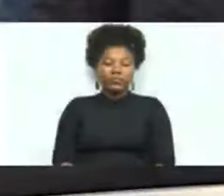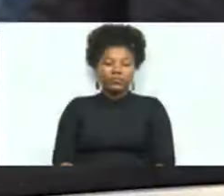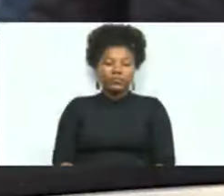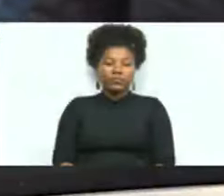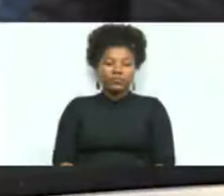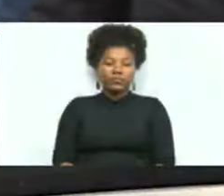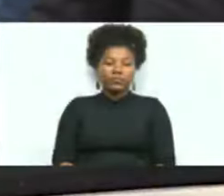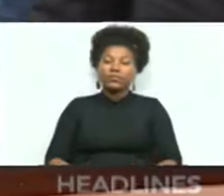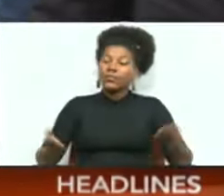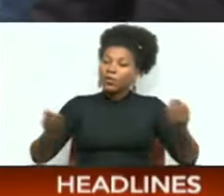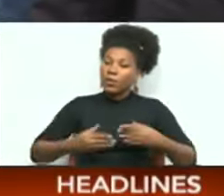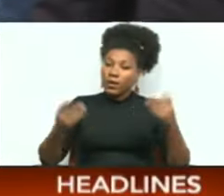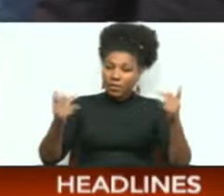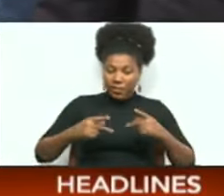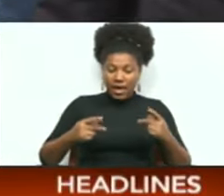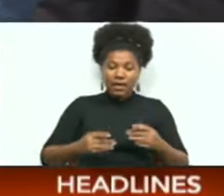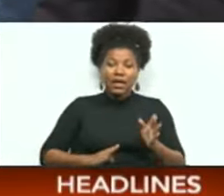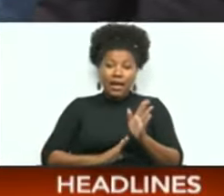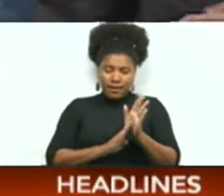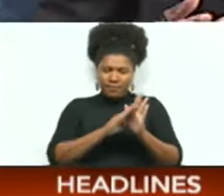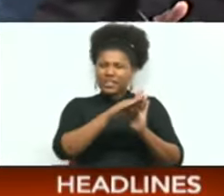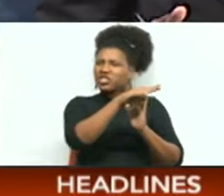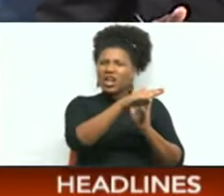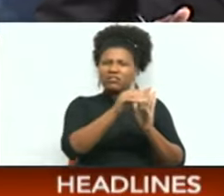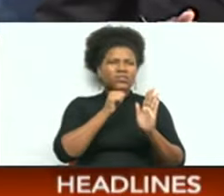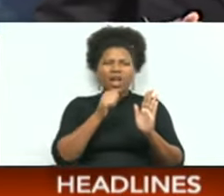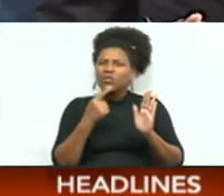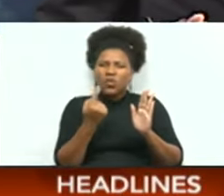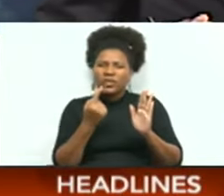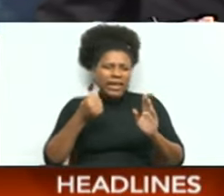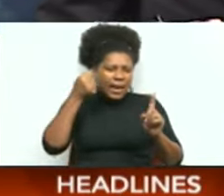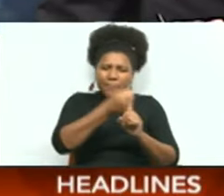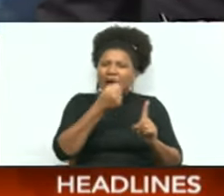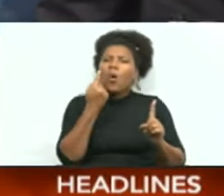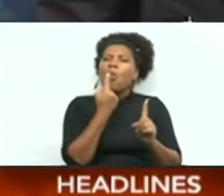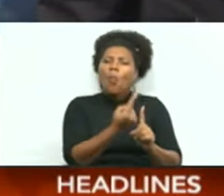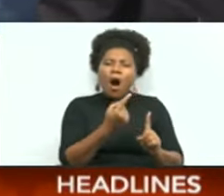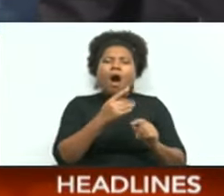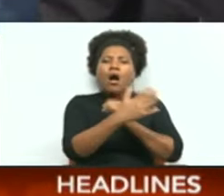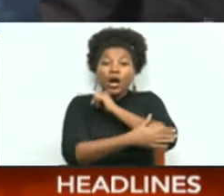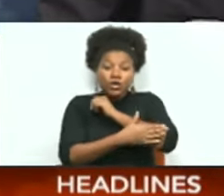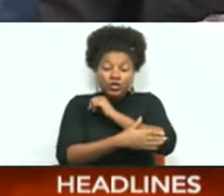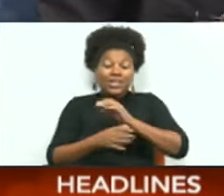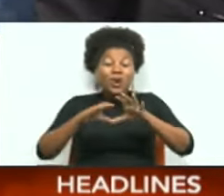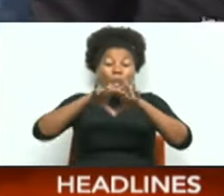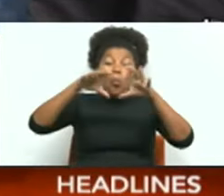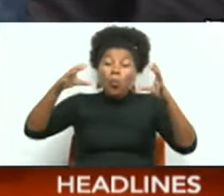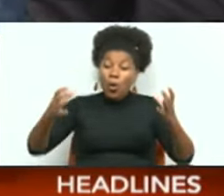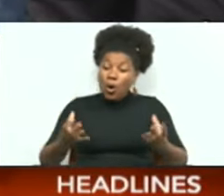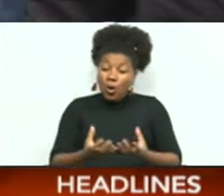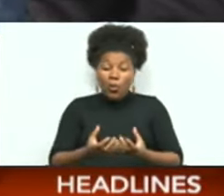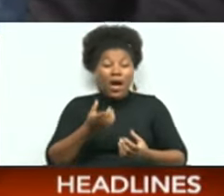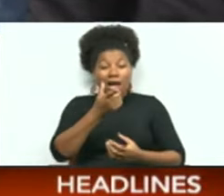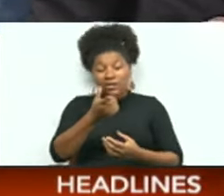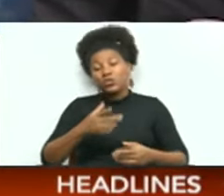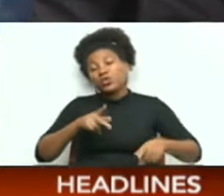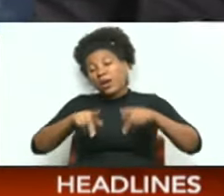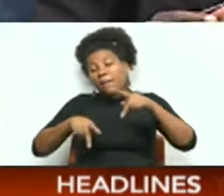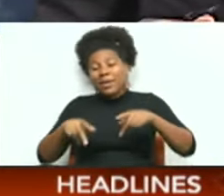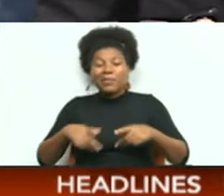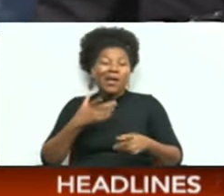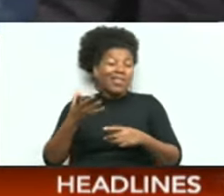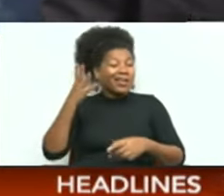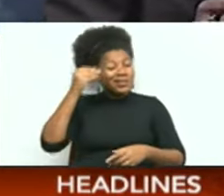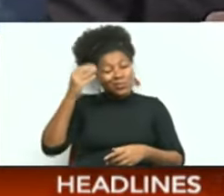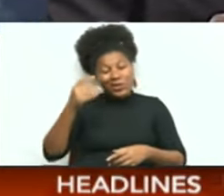Welcome back. Inflation does not just affect one country. It is a global situation that citizens have been grappling with. And it affects